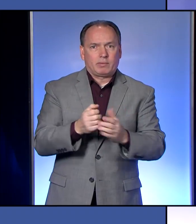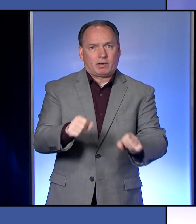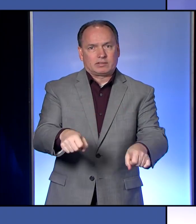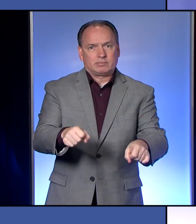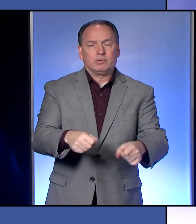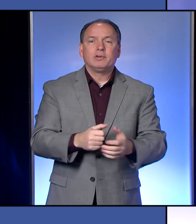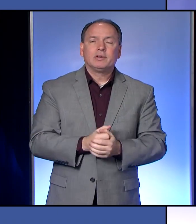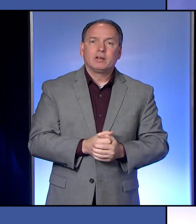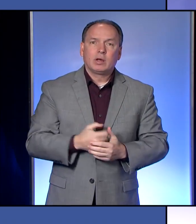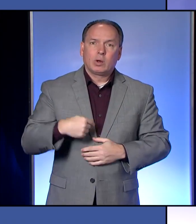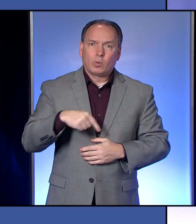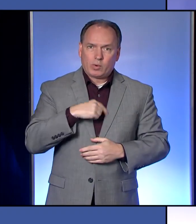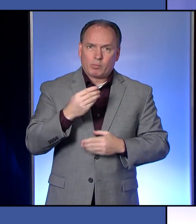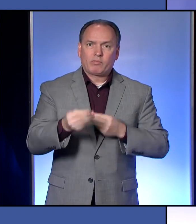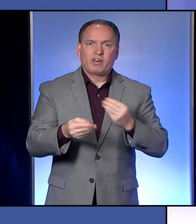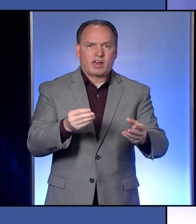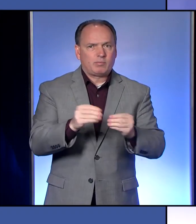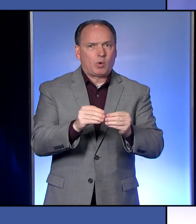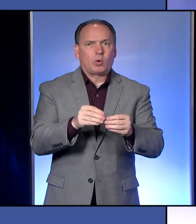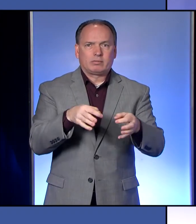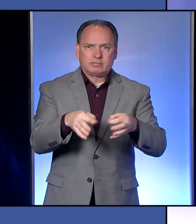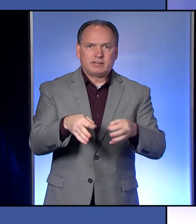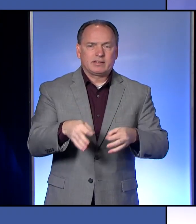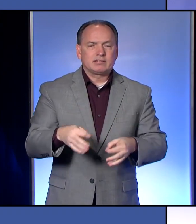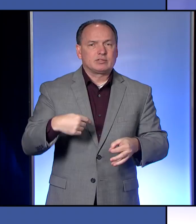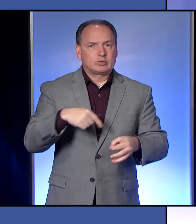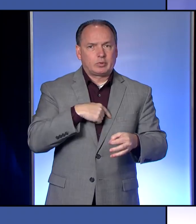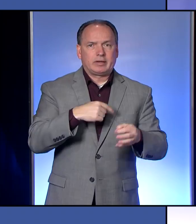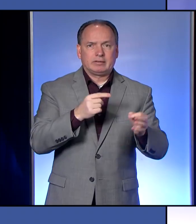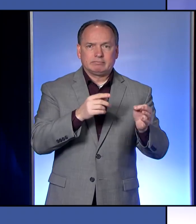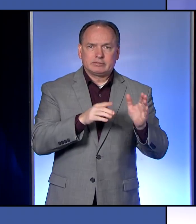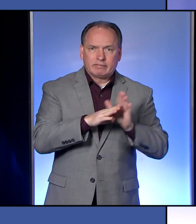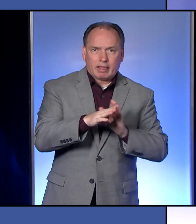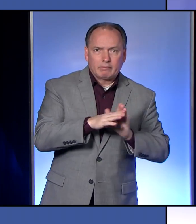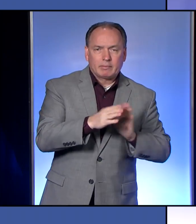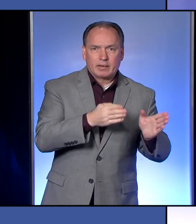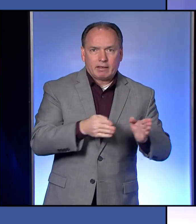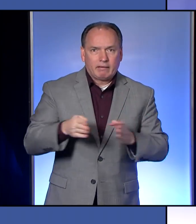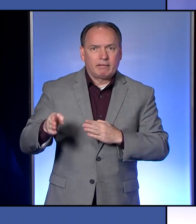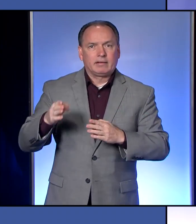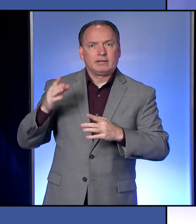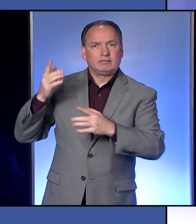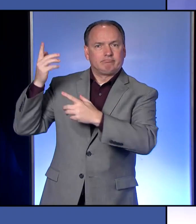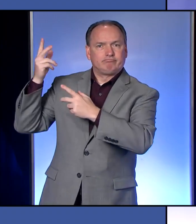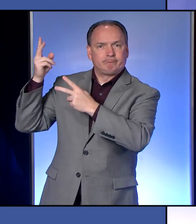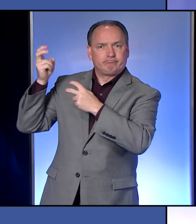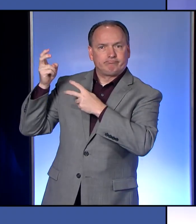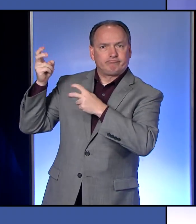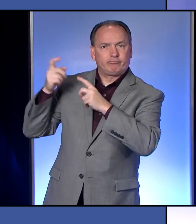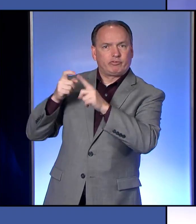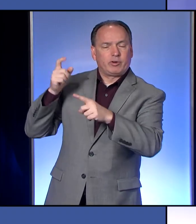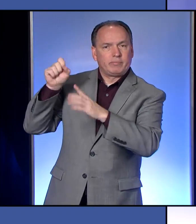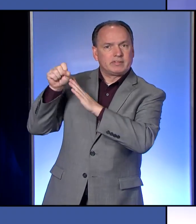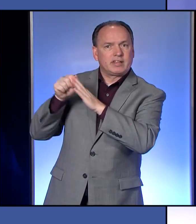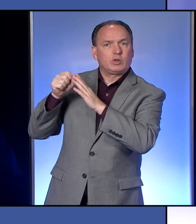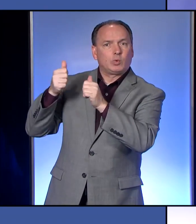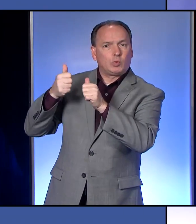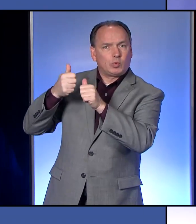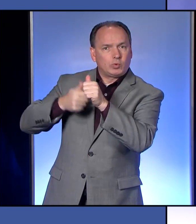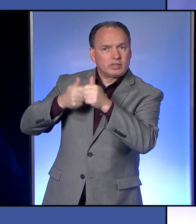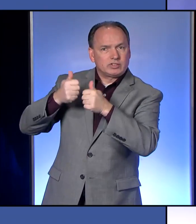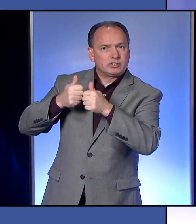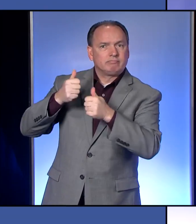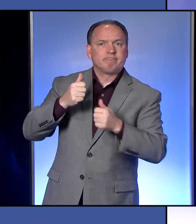We will provide many more details as we receive them from the state about which specific sectors will be